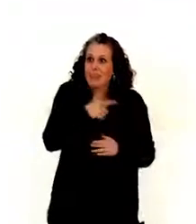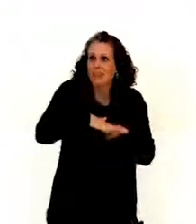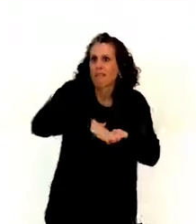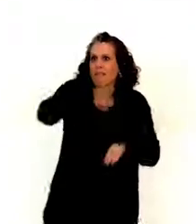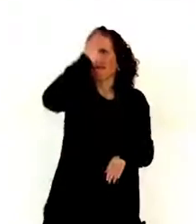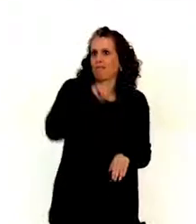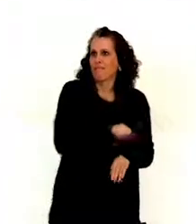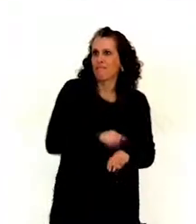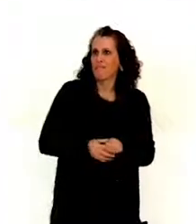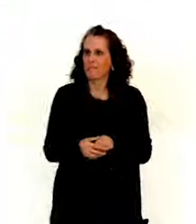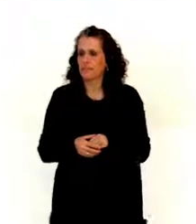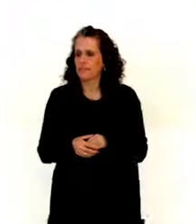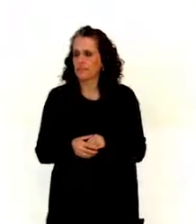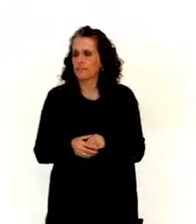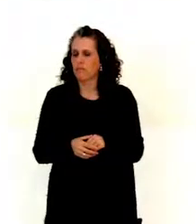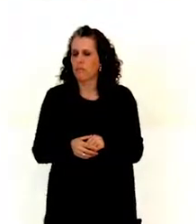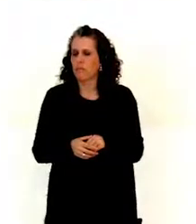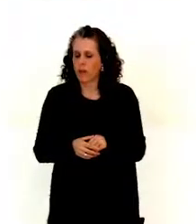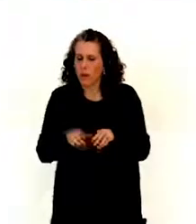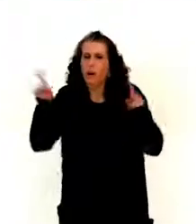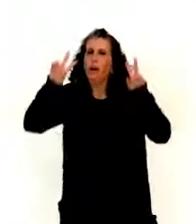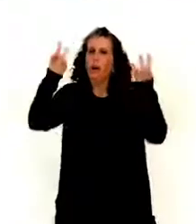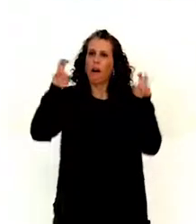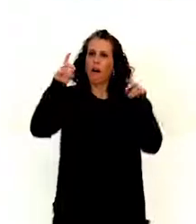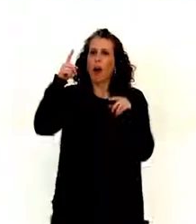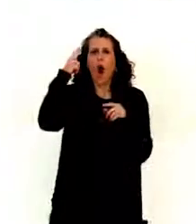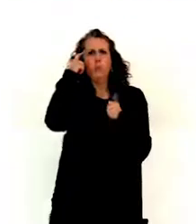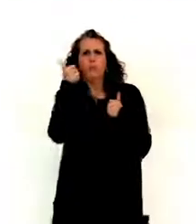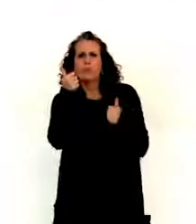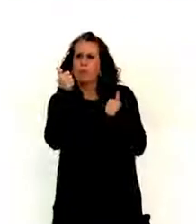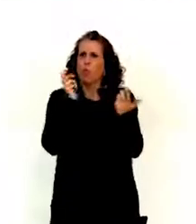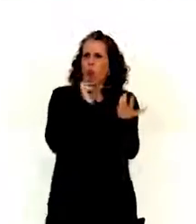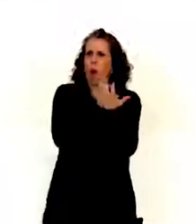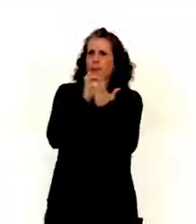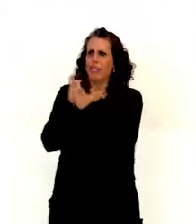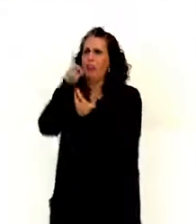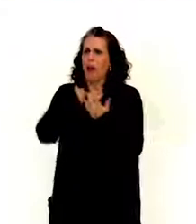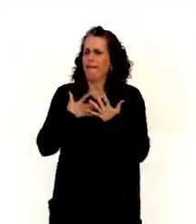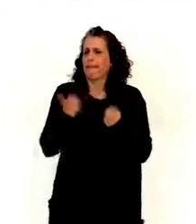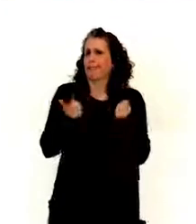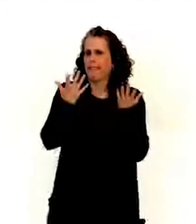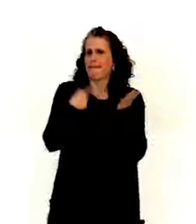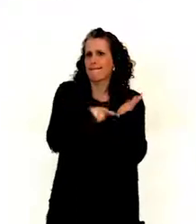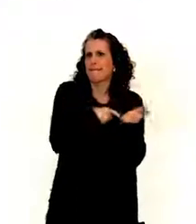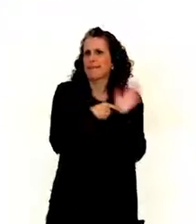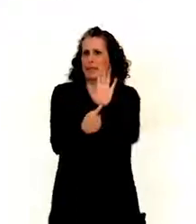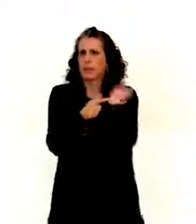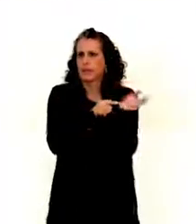When we talk about the reasonable accommodation, I will give you a few examples. Reasonable accommodation